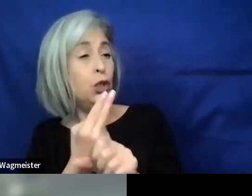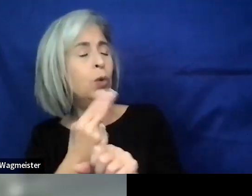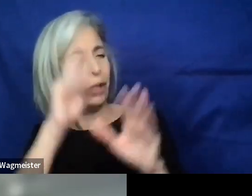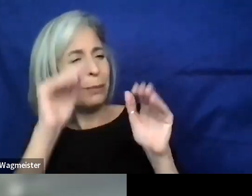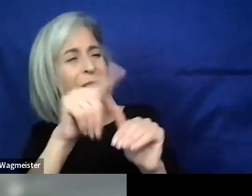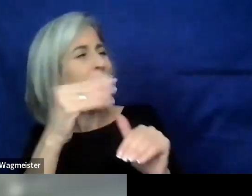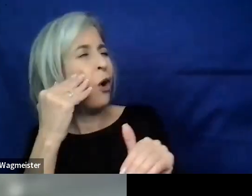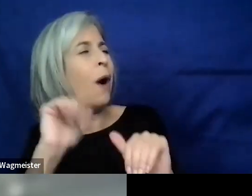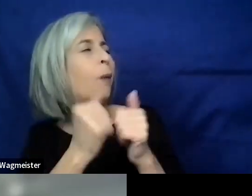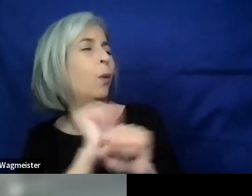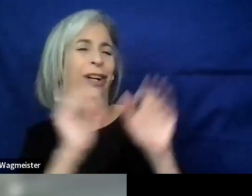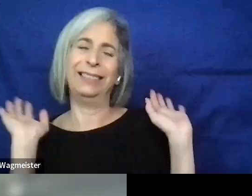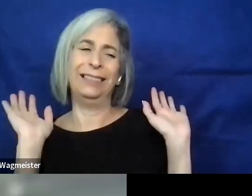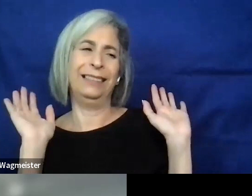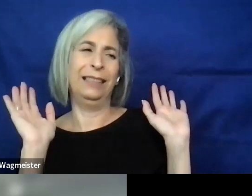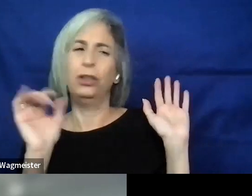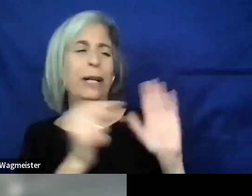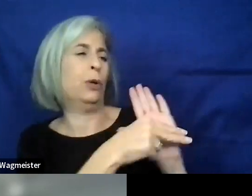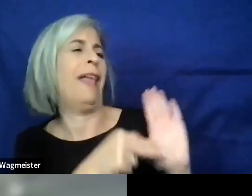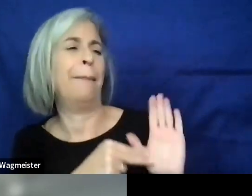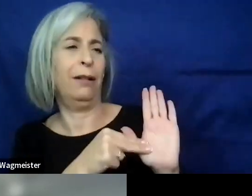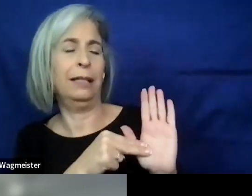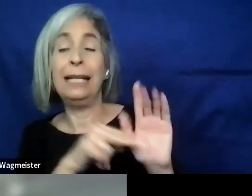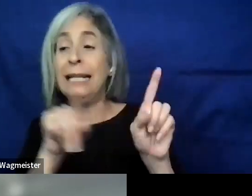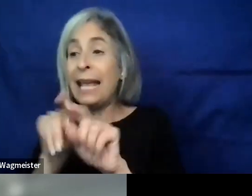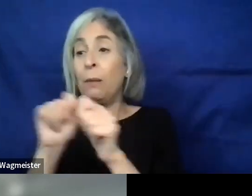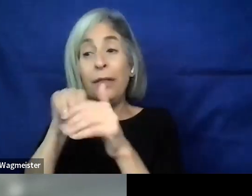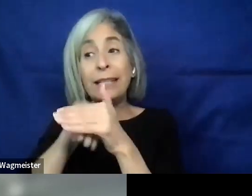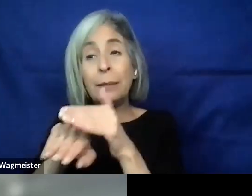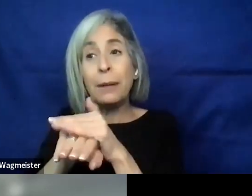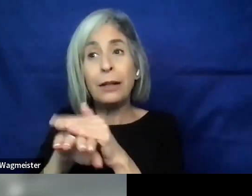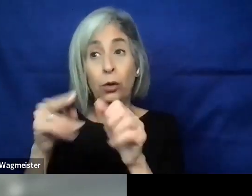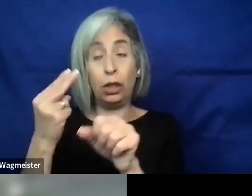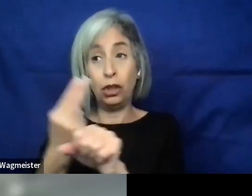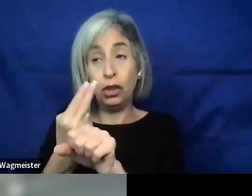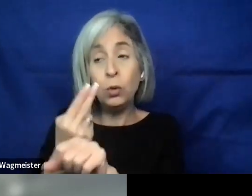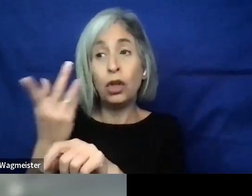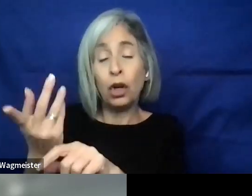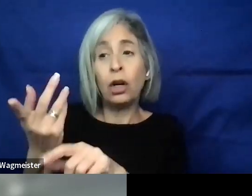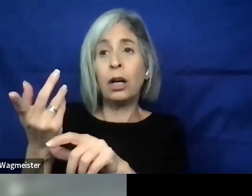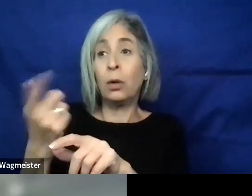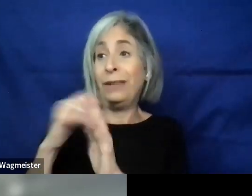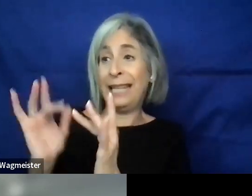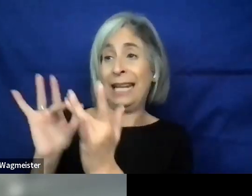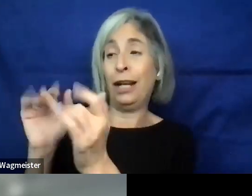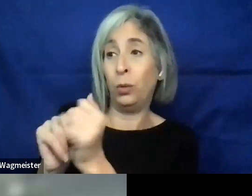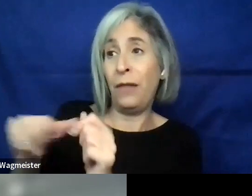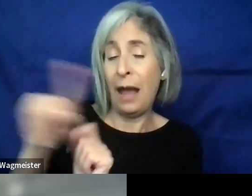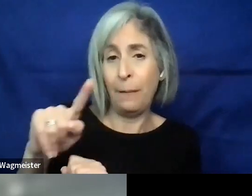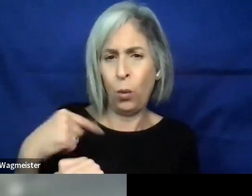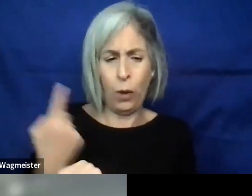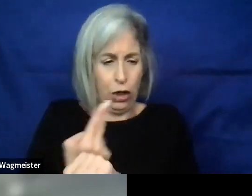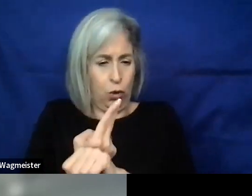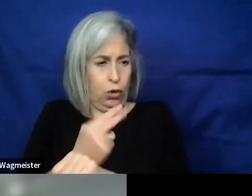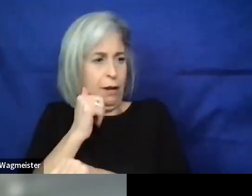it works. And the same is true with accessibility. We need to stay in touch with the user, which fortunately, a lot of us are users on a daily